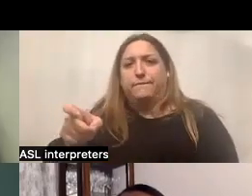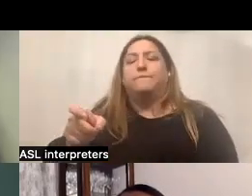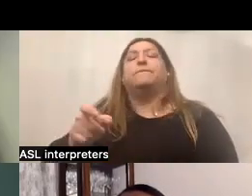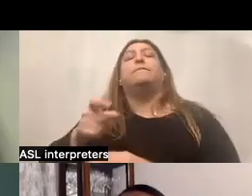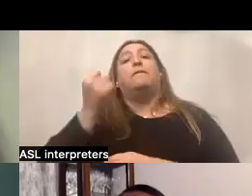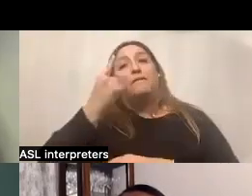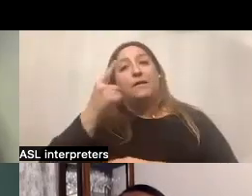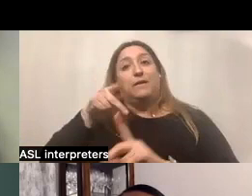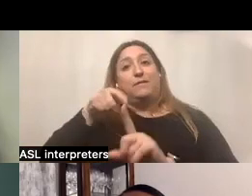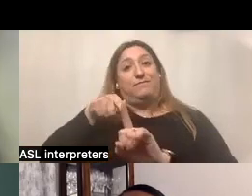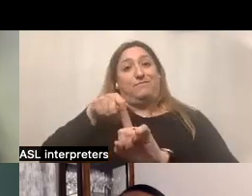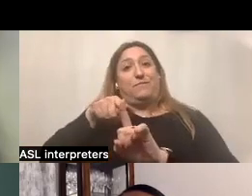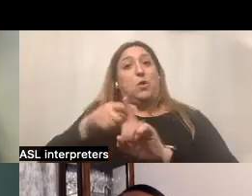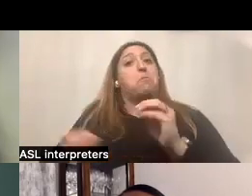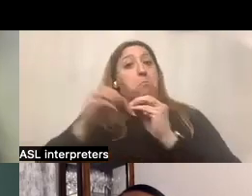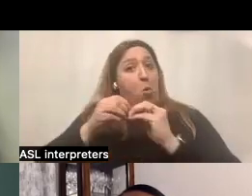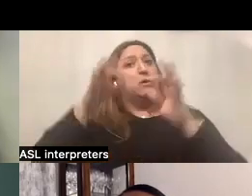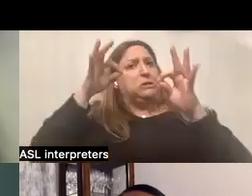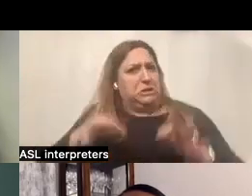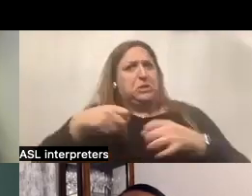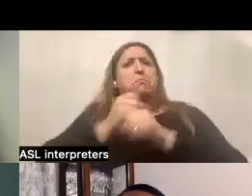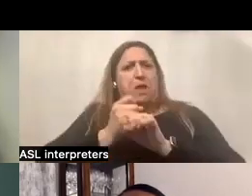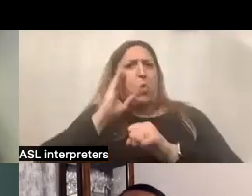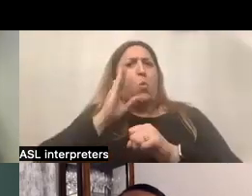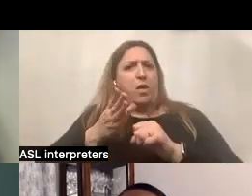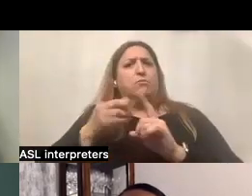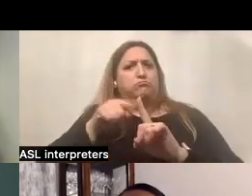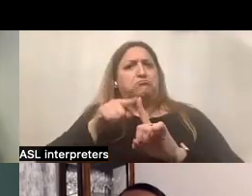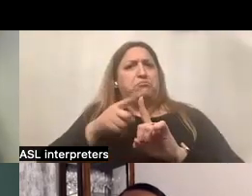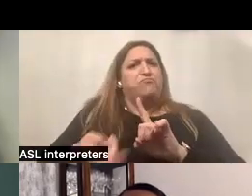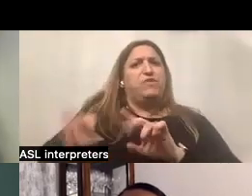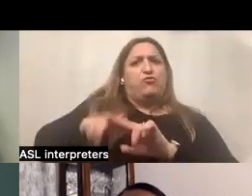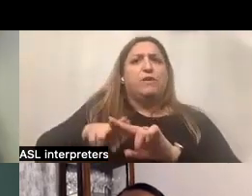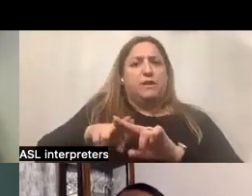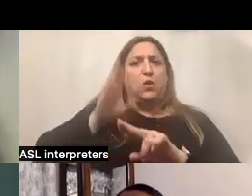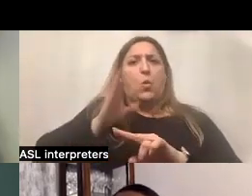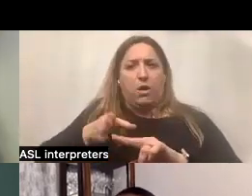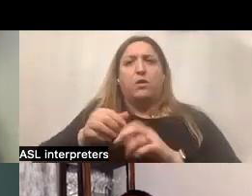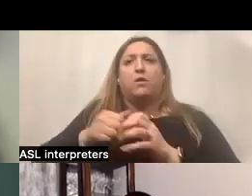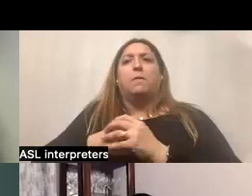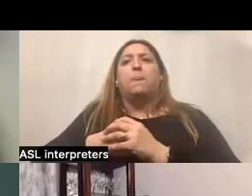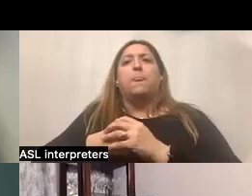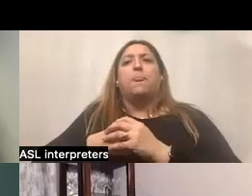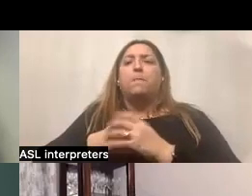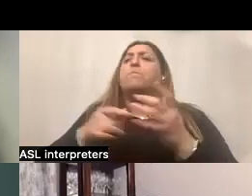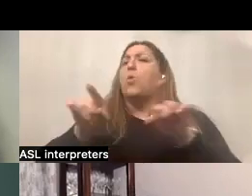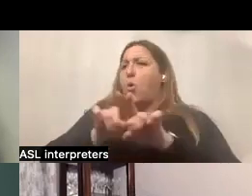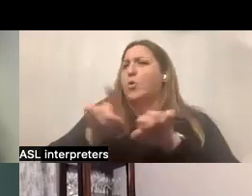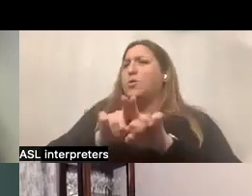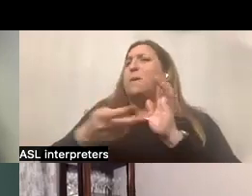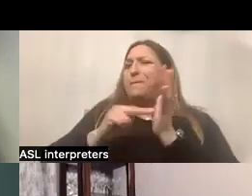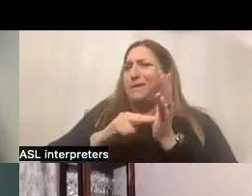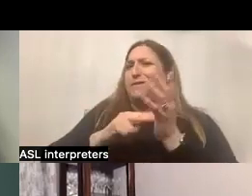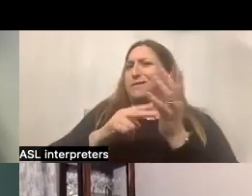can have more decision-making in this, um, model that also comes with a level of